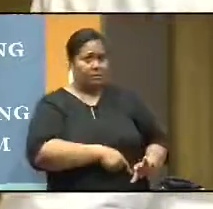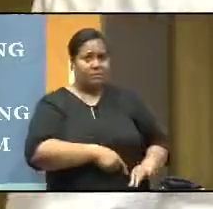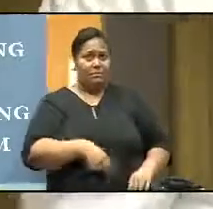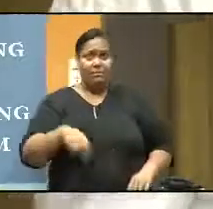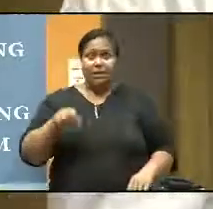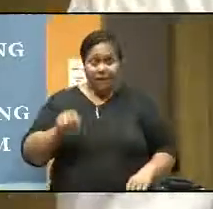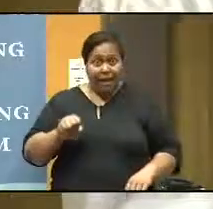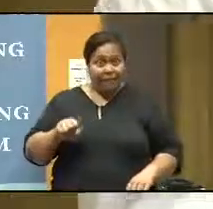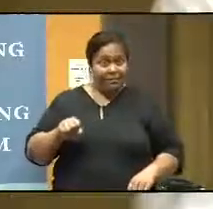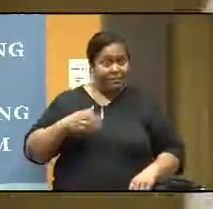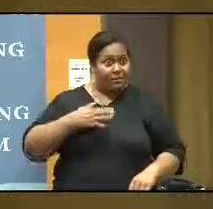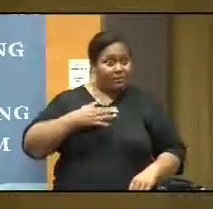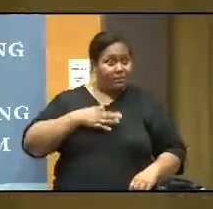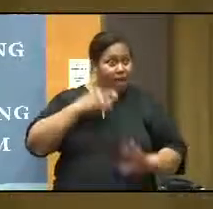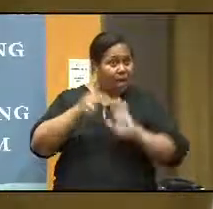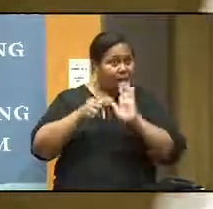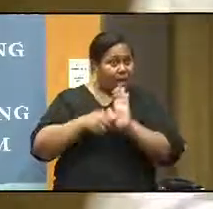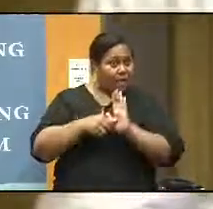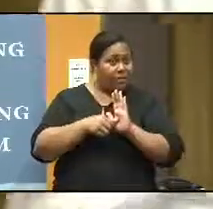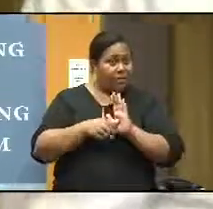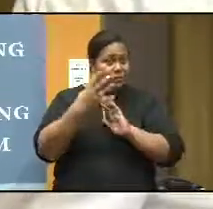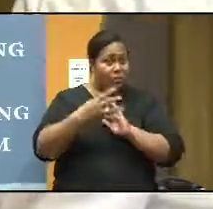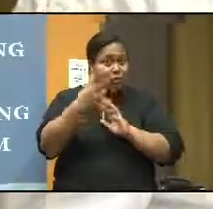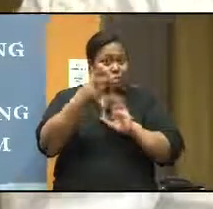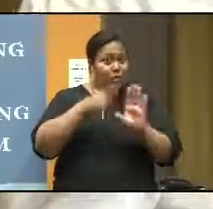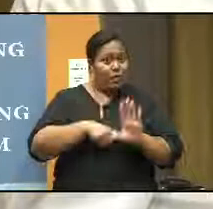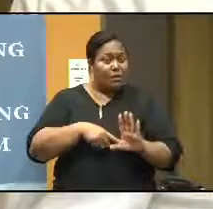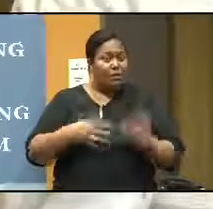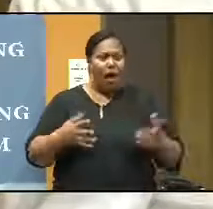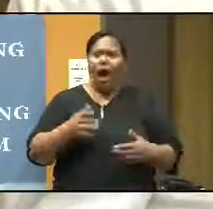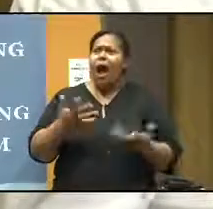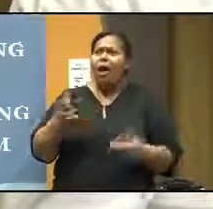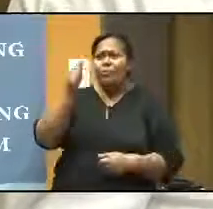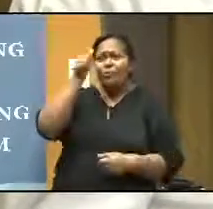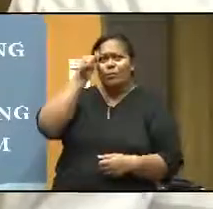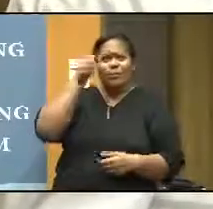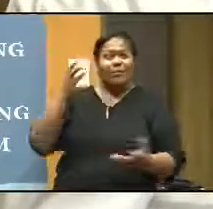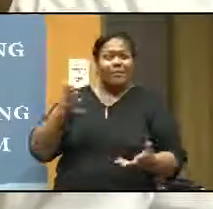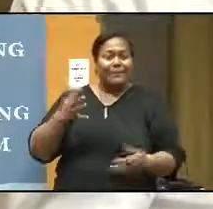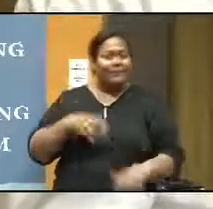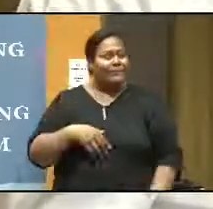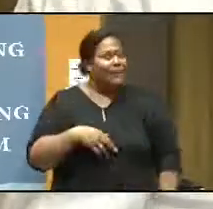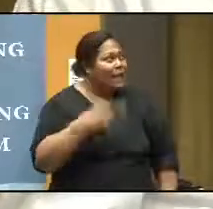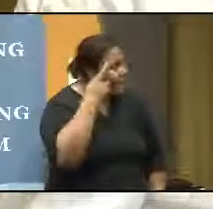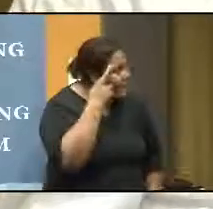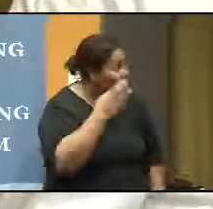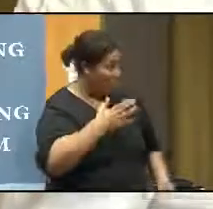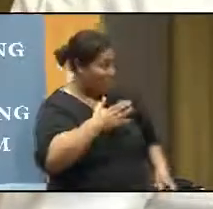yes, my age is 42 years, how do you know it? He said, sir, my cousin brother